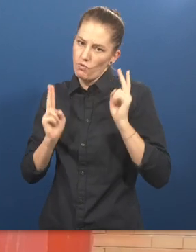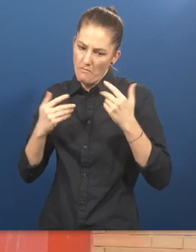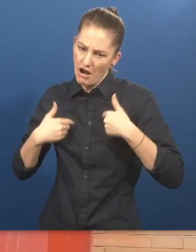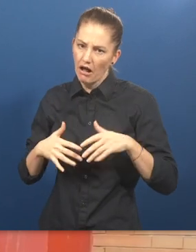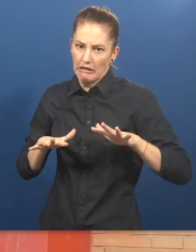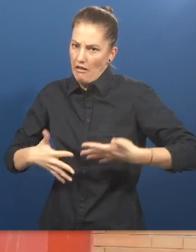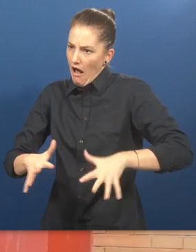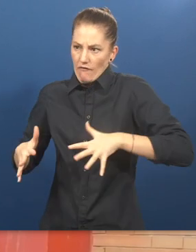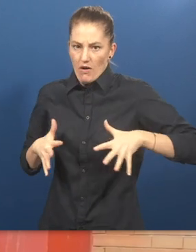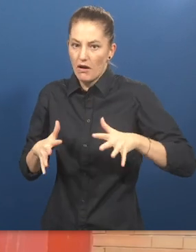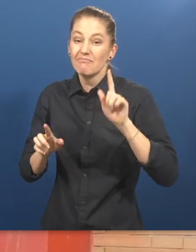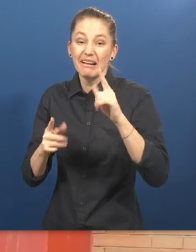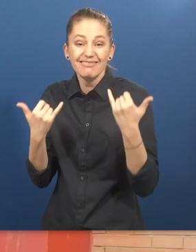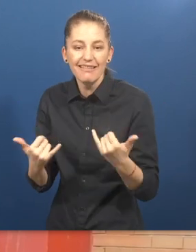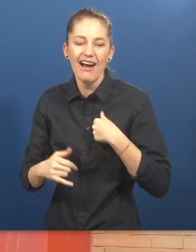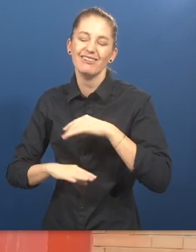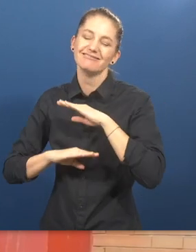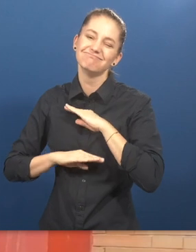dress to how to speak.